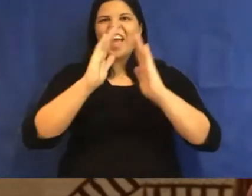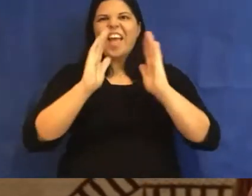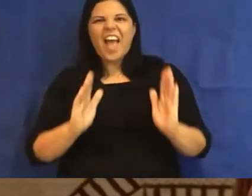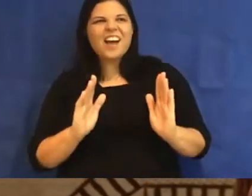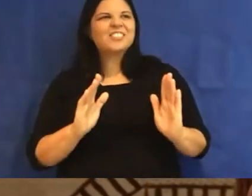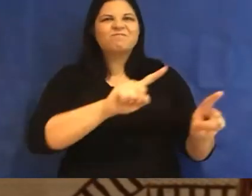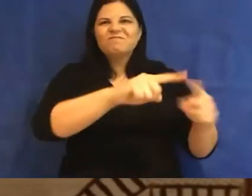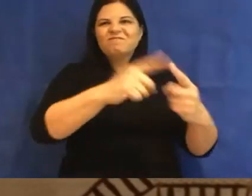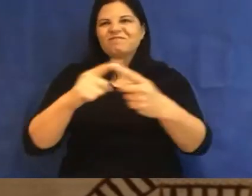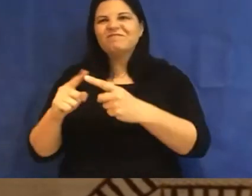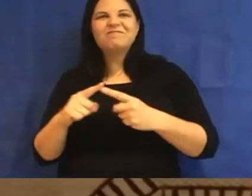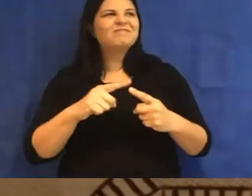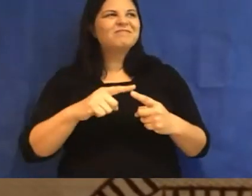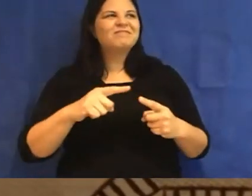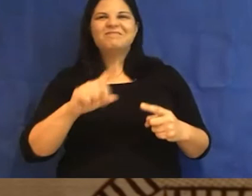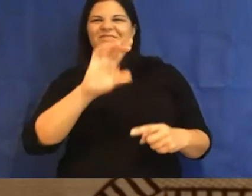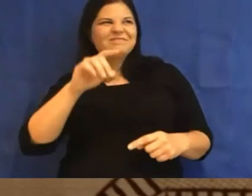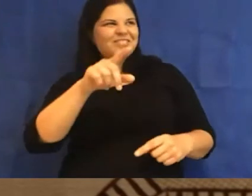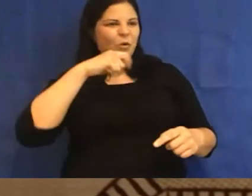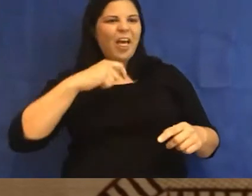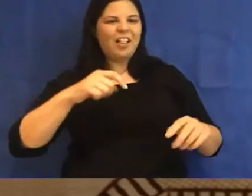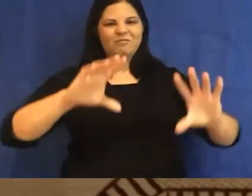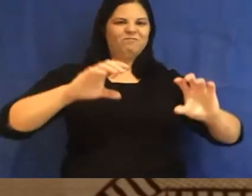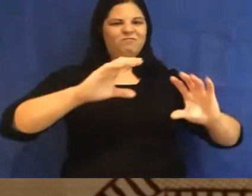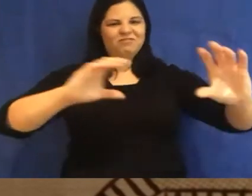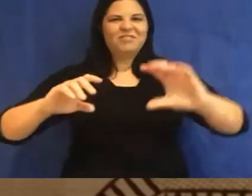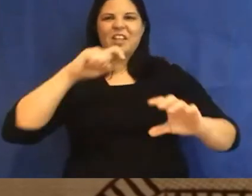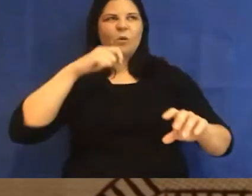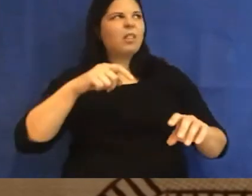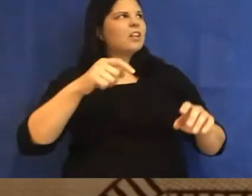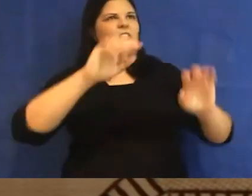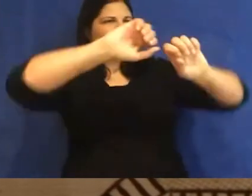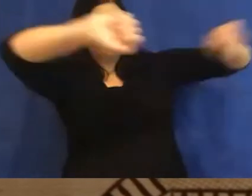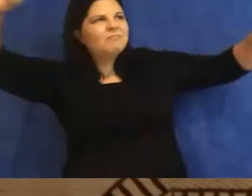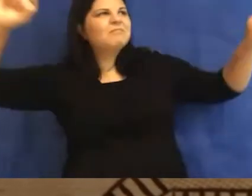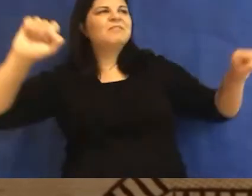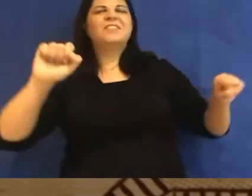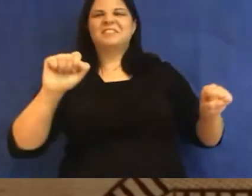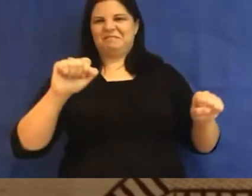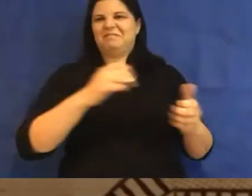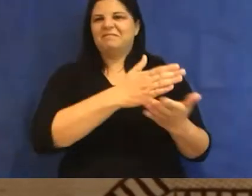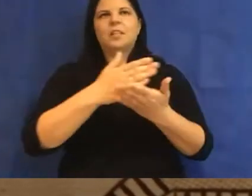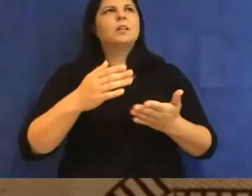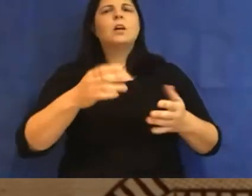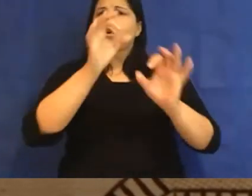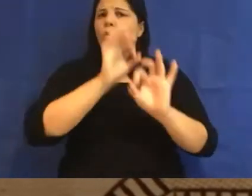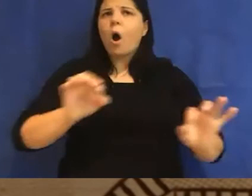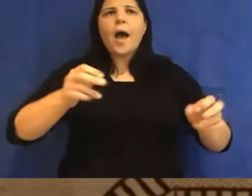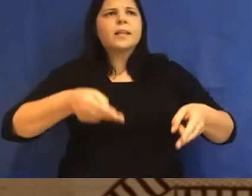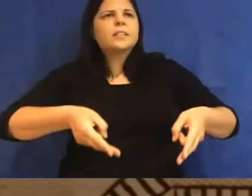-puddle mattress in the living room. The blinds open resplendently. It's quiet, vertical, a ship's prow